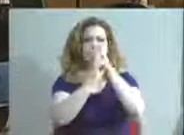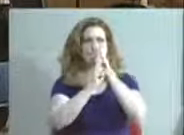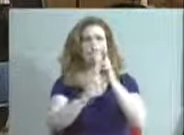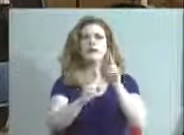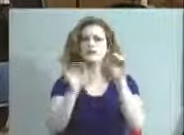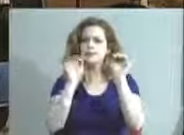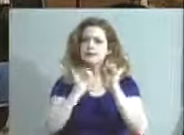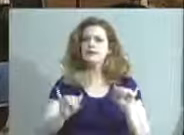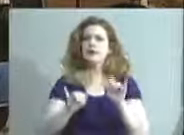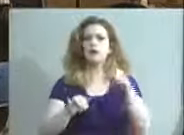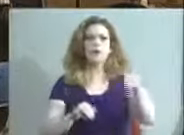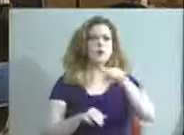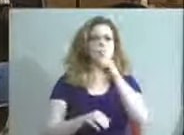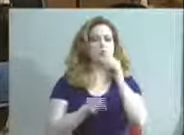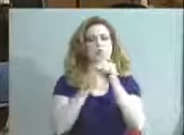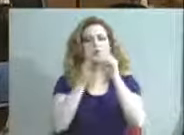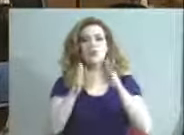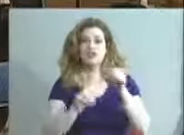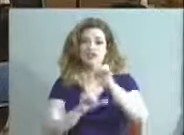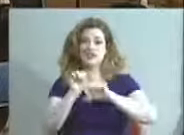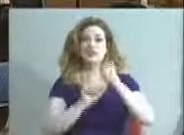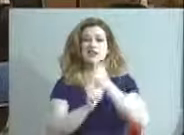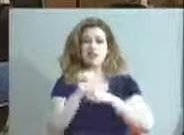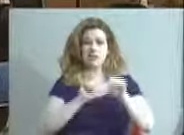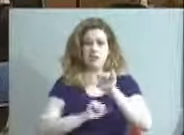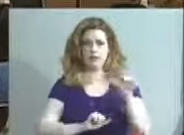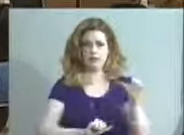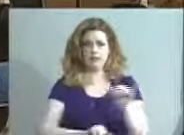students and to each other our moment of silence